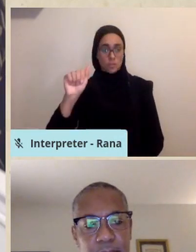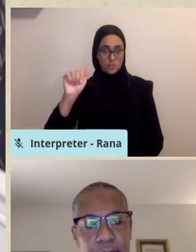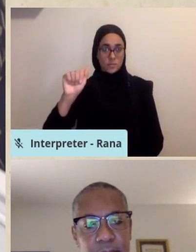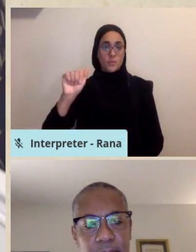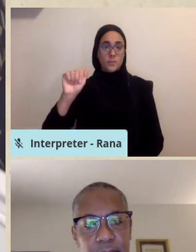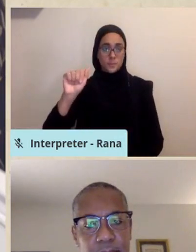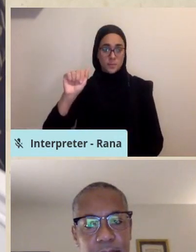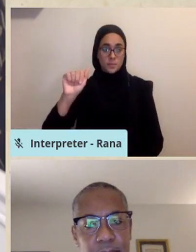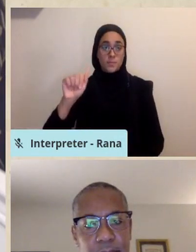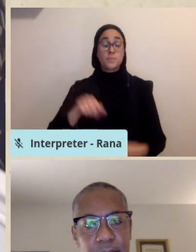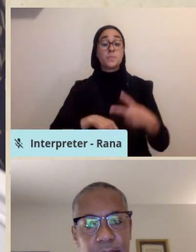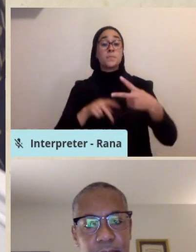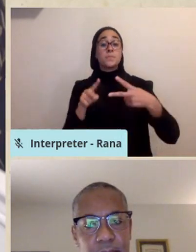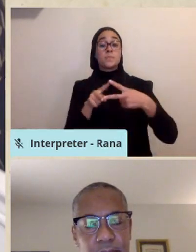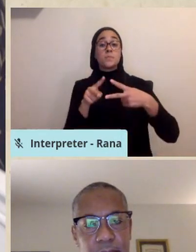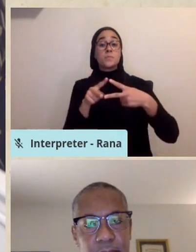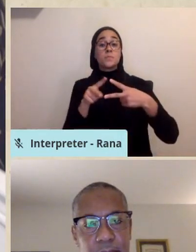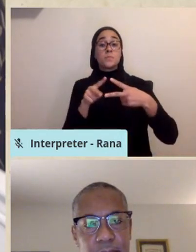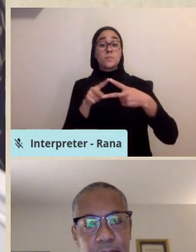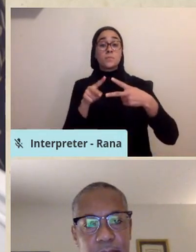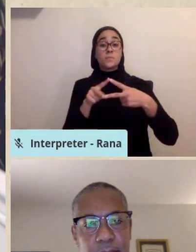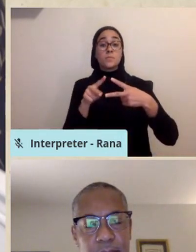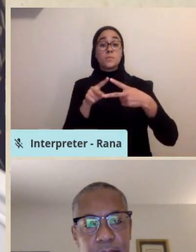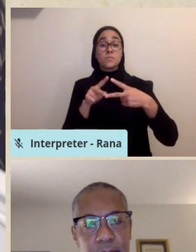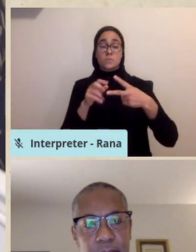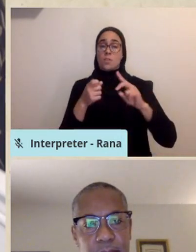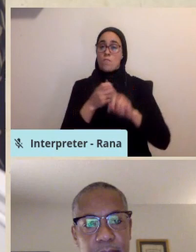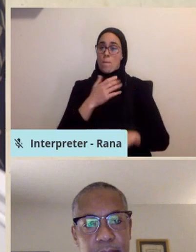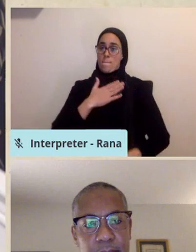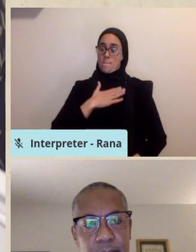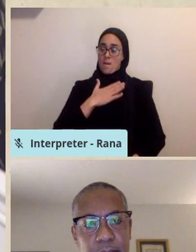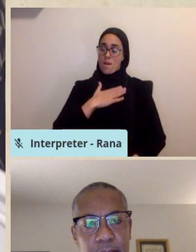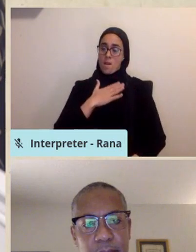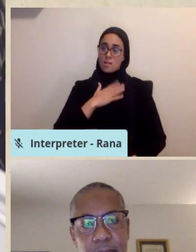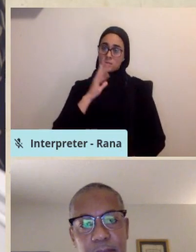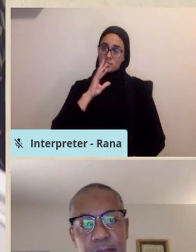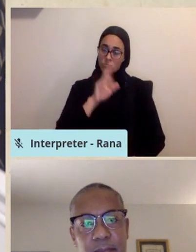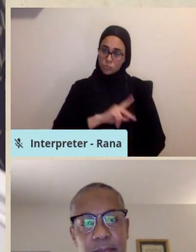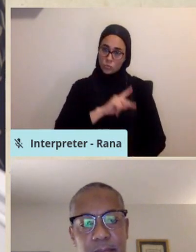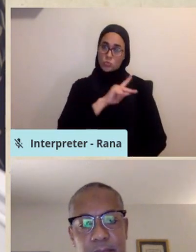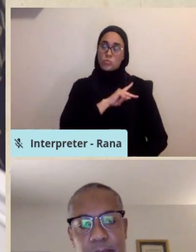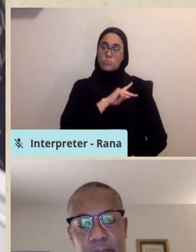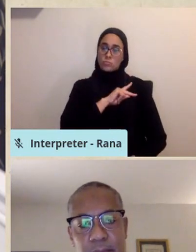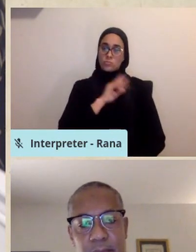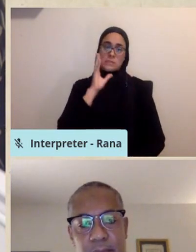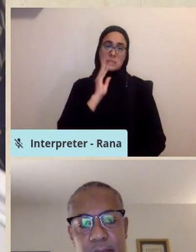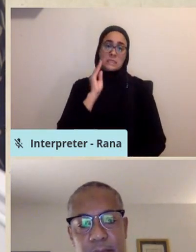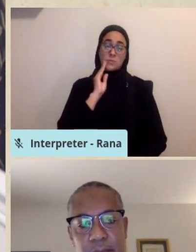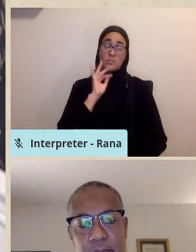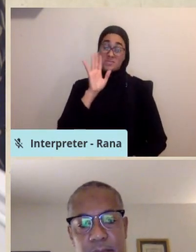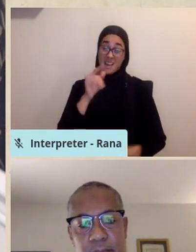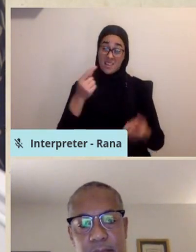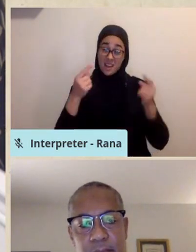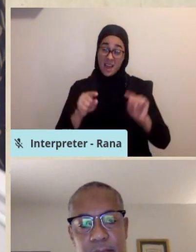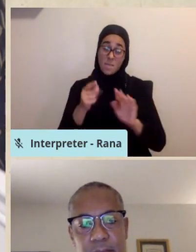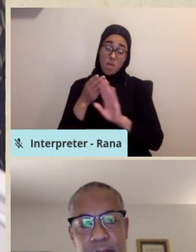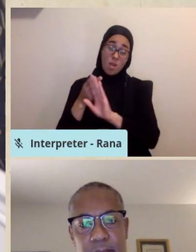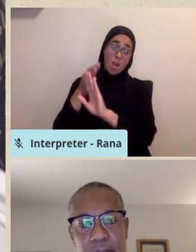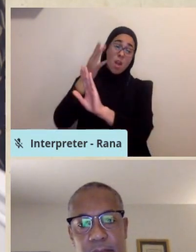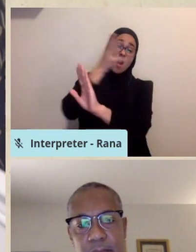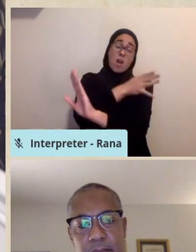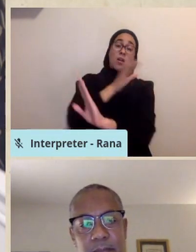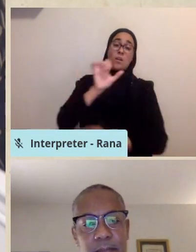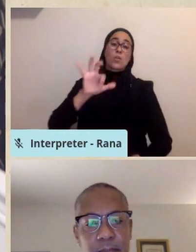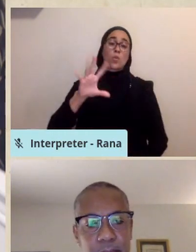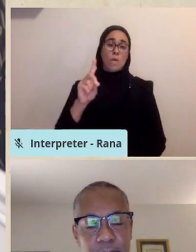So these two cases are actually from my personal experience that happened years before the pandemic. In both these cases,